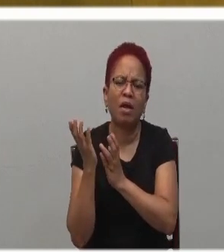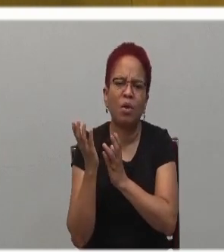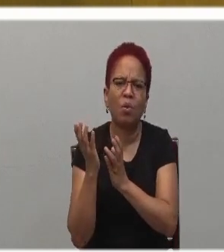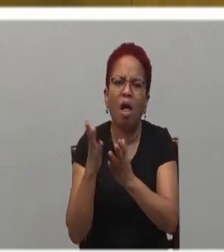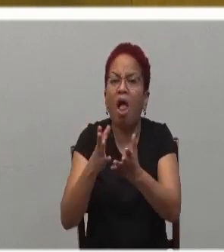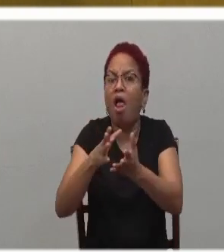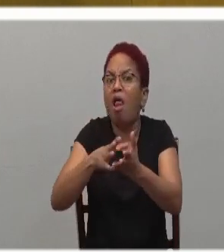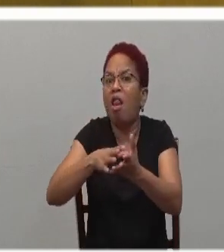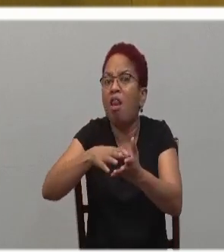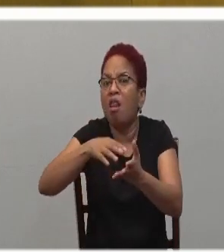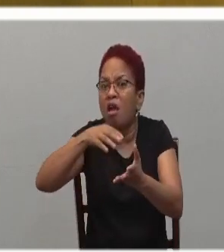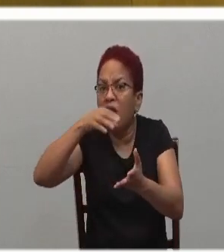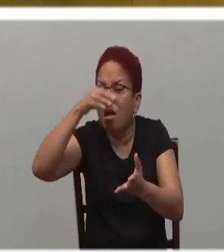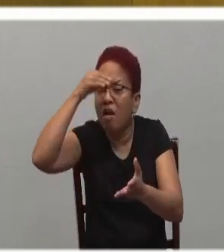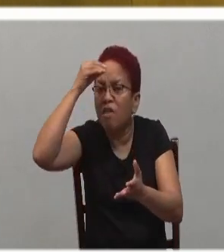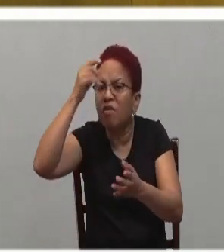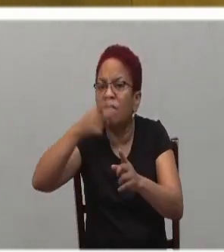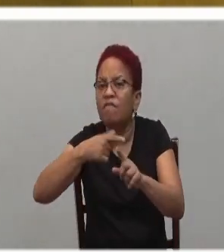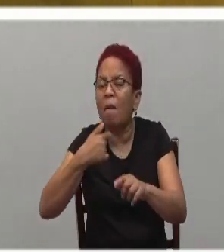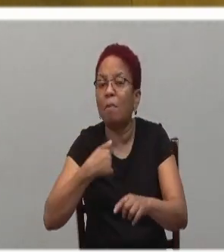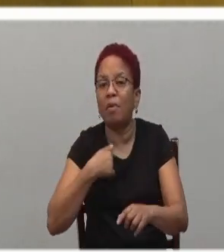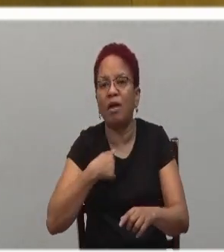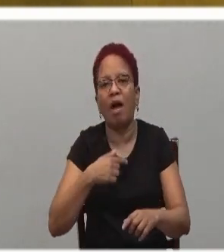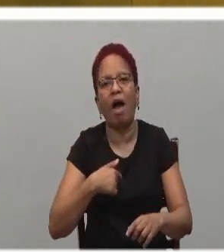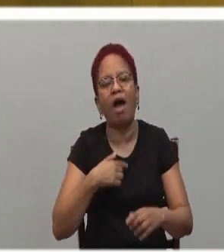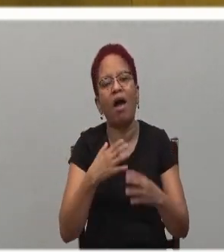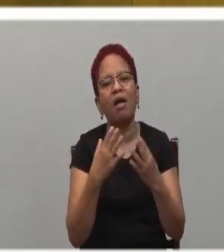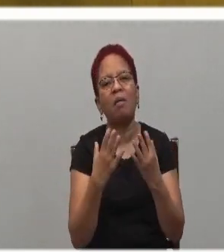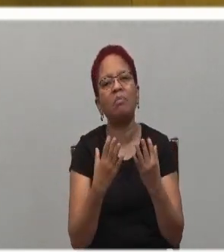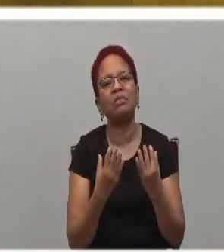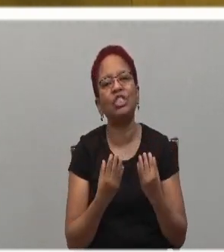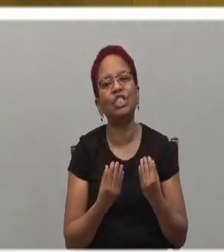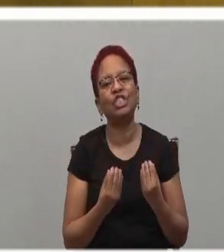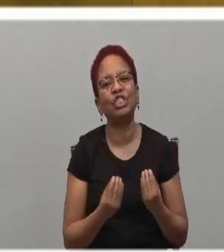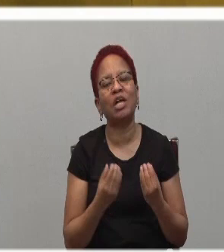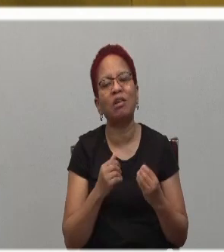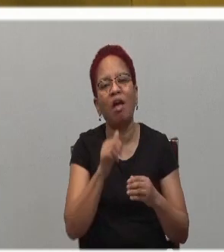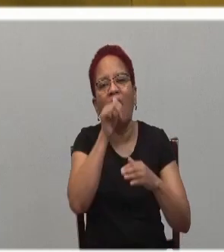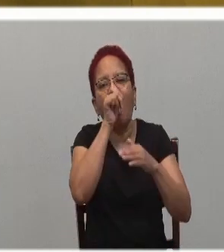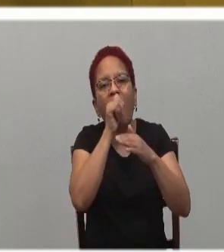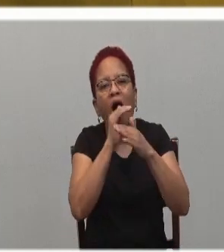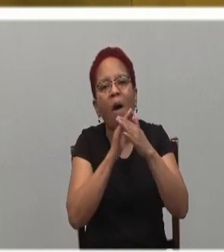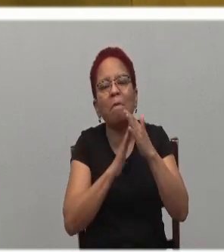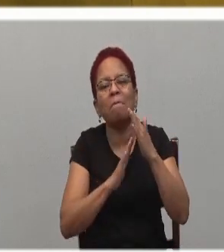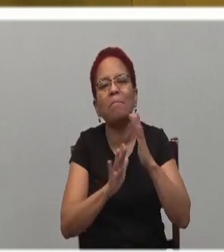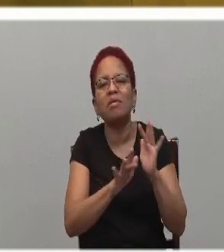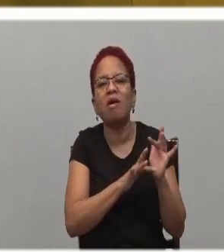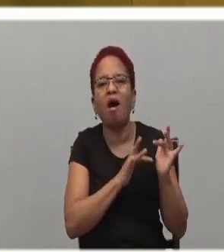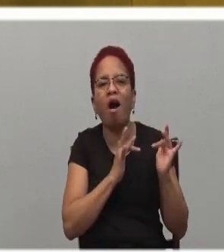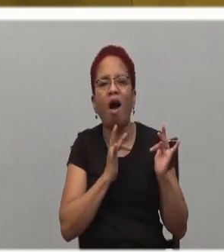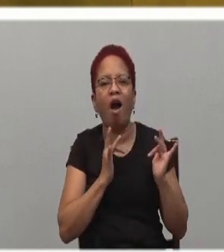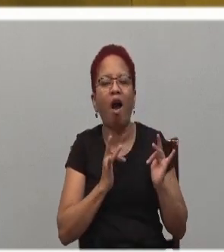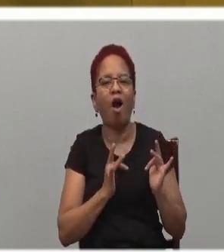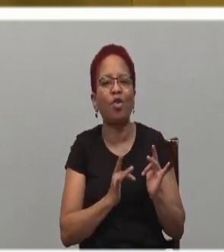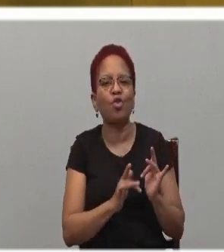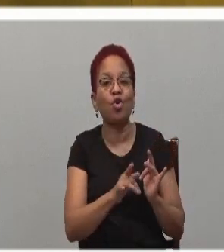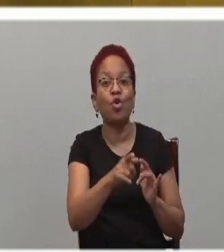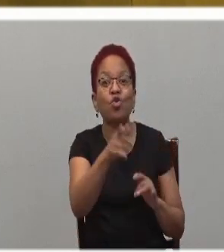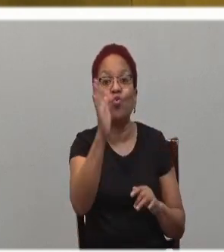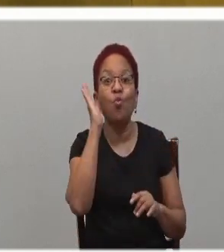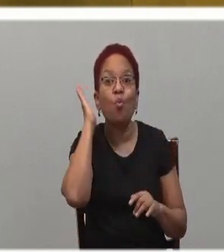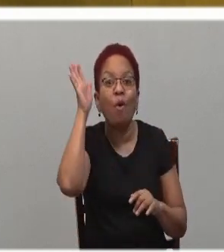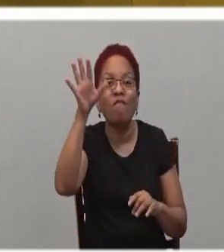for I am gentle and humble in heart, and you will find